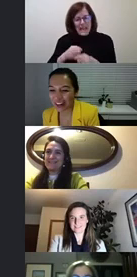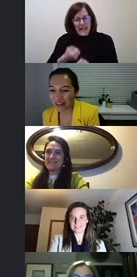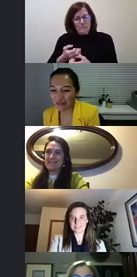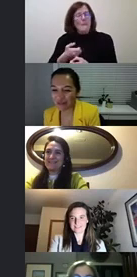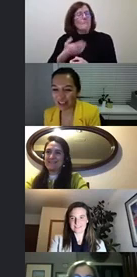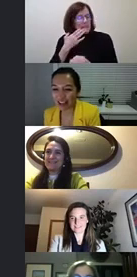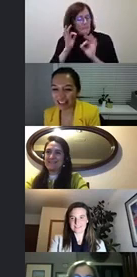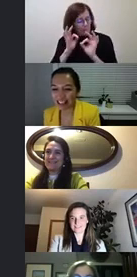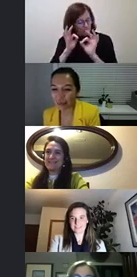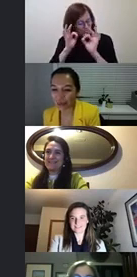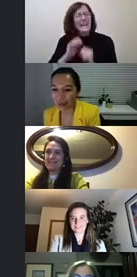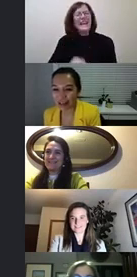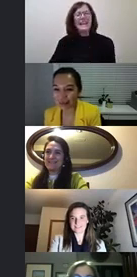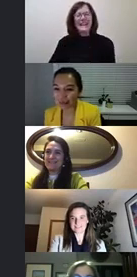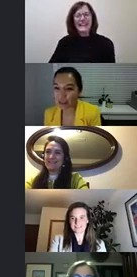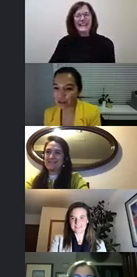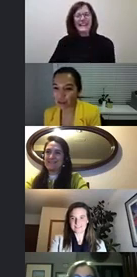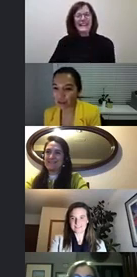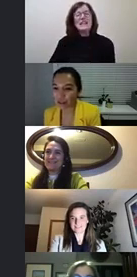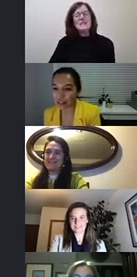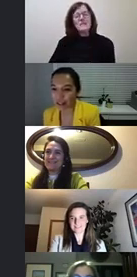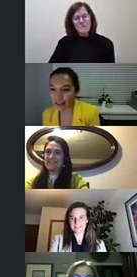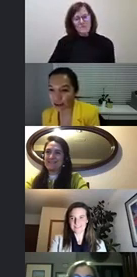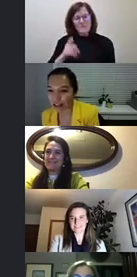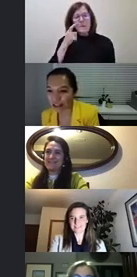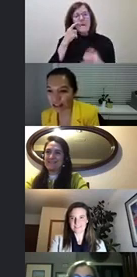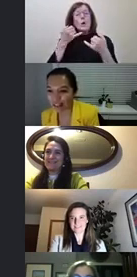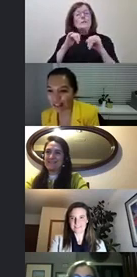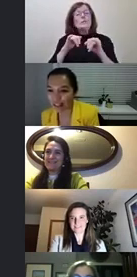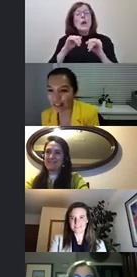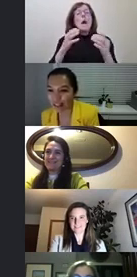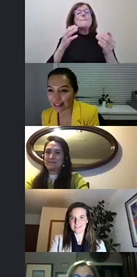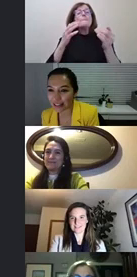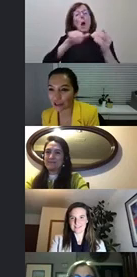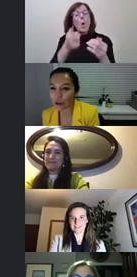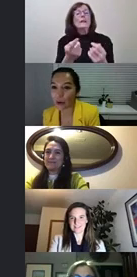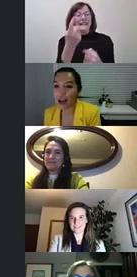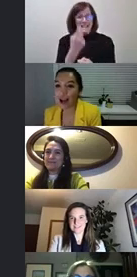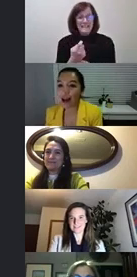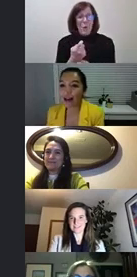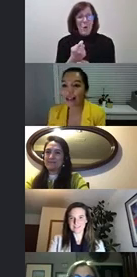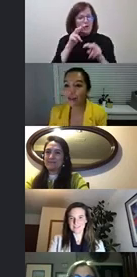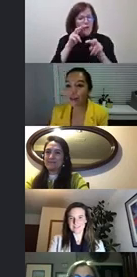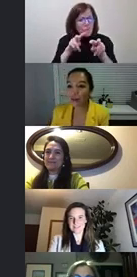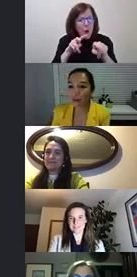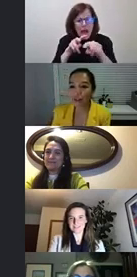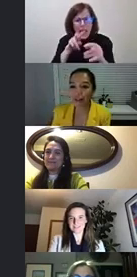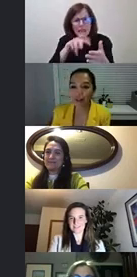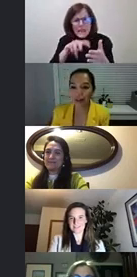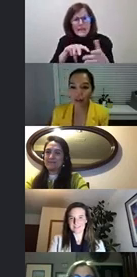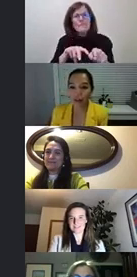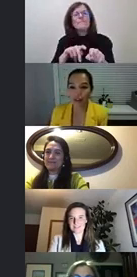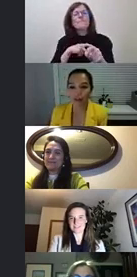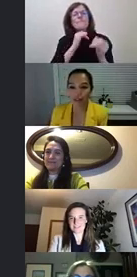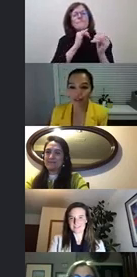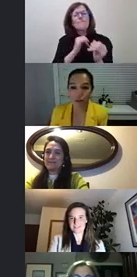um I guess I will uh go to to the next question that I see here so uh individuals with fetal